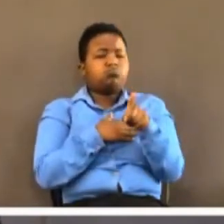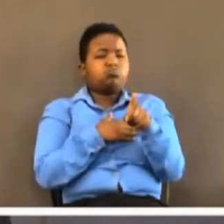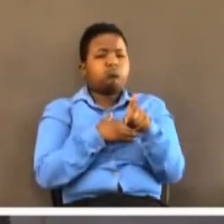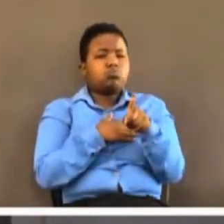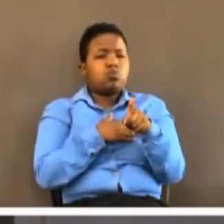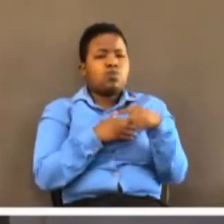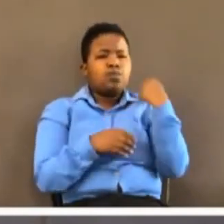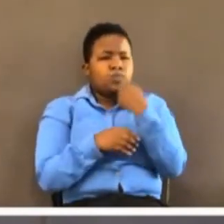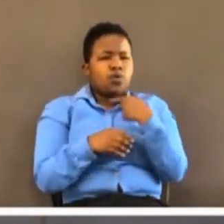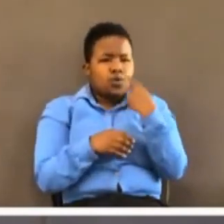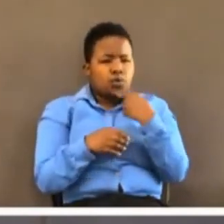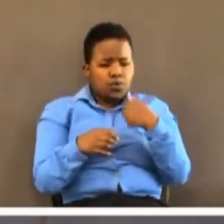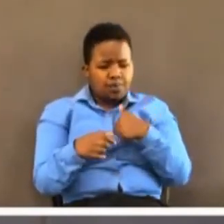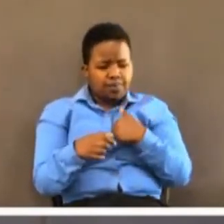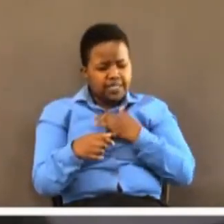May the Lord for you. Yeah.